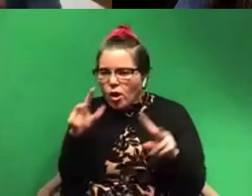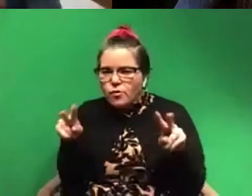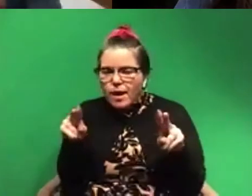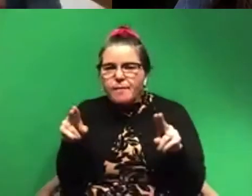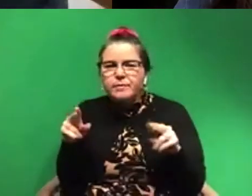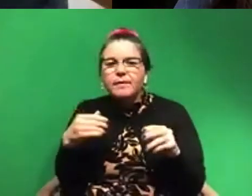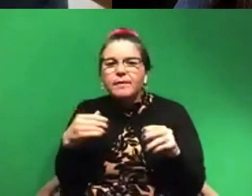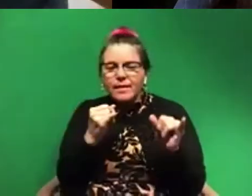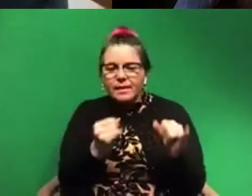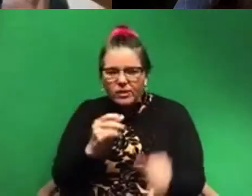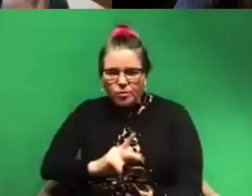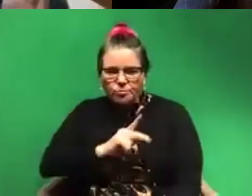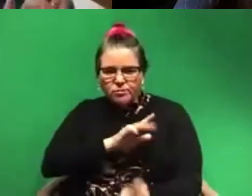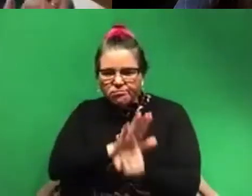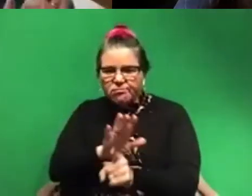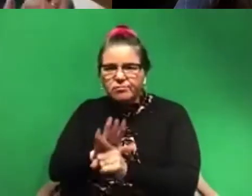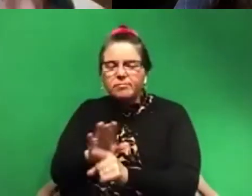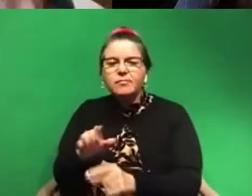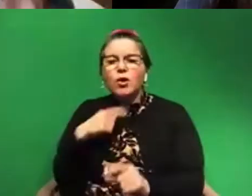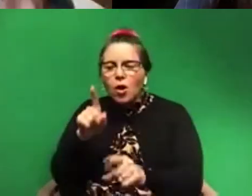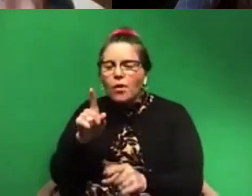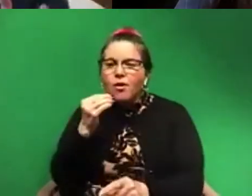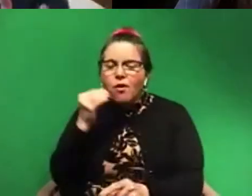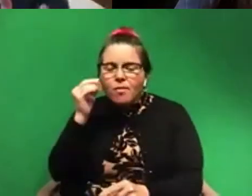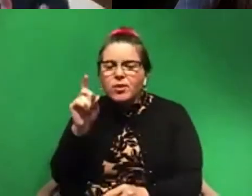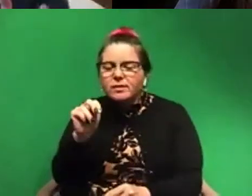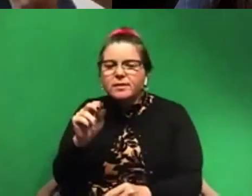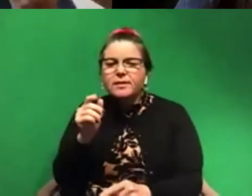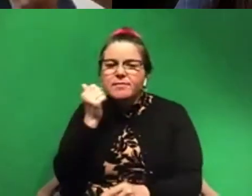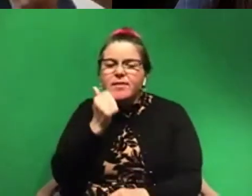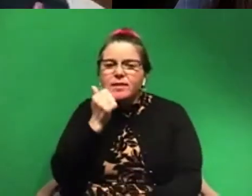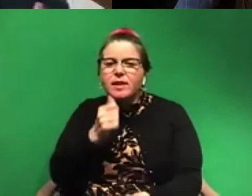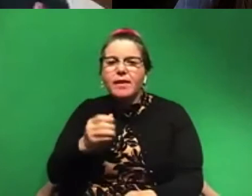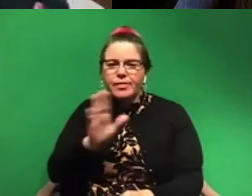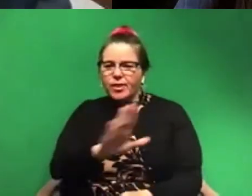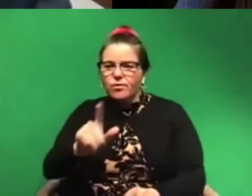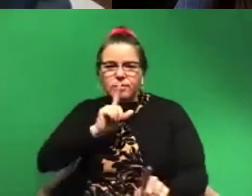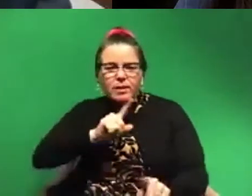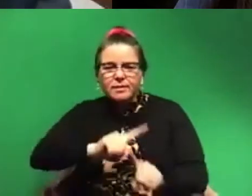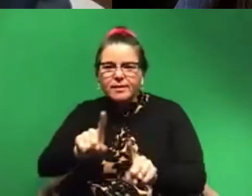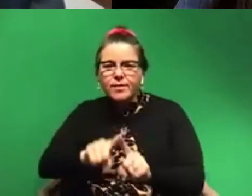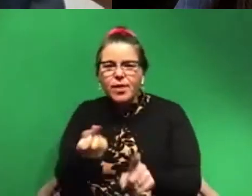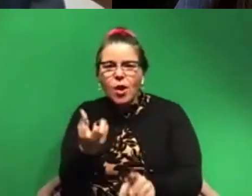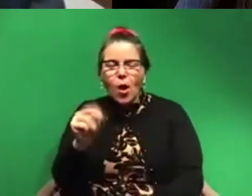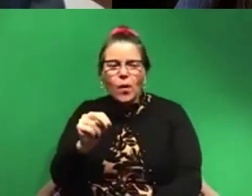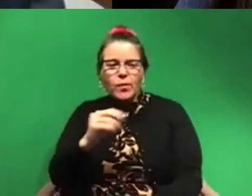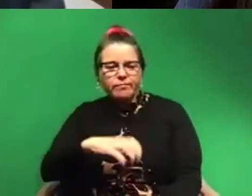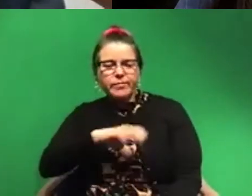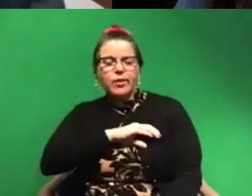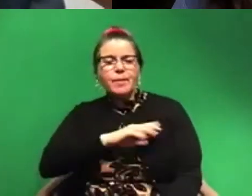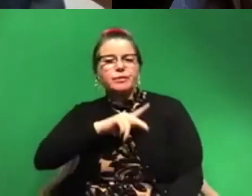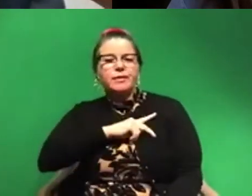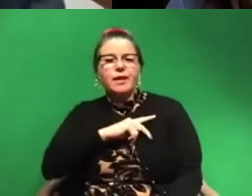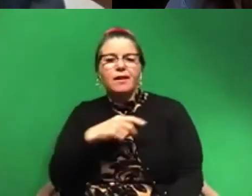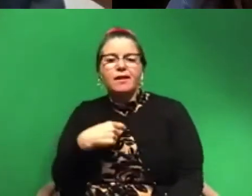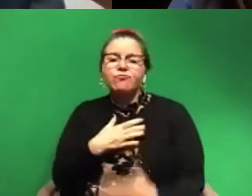in their dens each day and they all react to us differently, but each with its own little character. Um, and I got really, really fond of spiny lobsters.